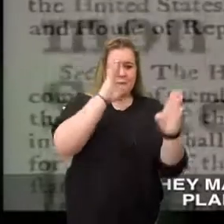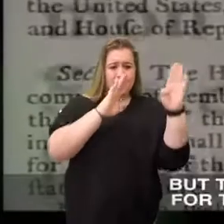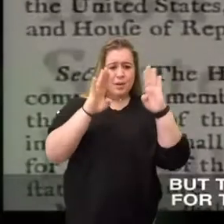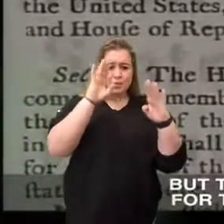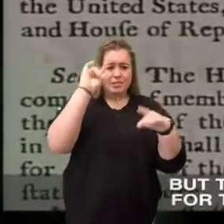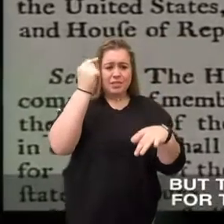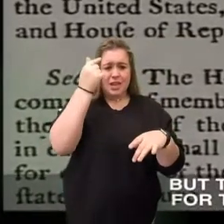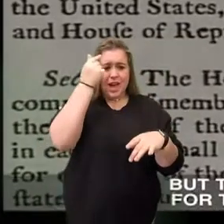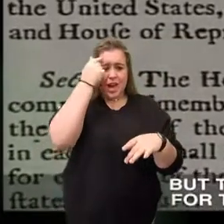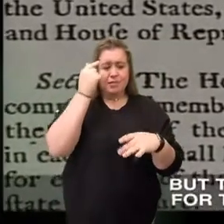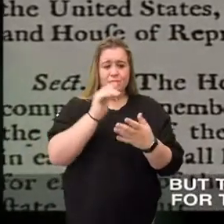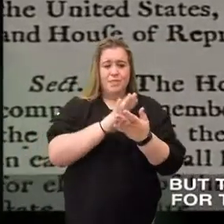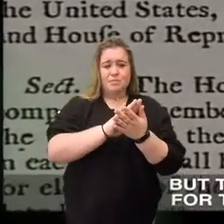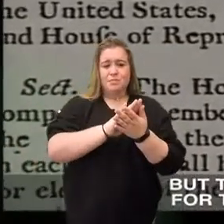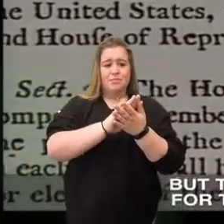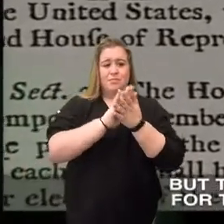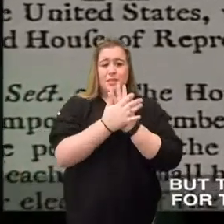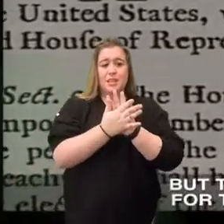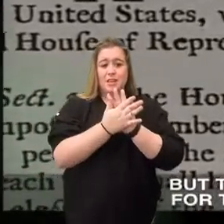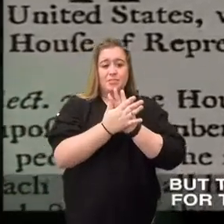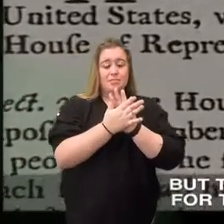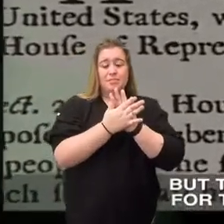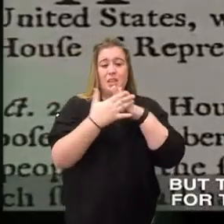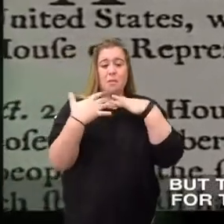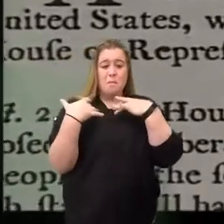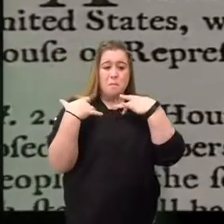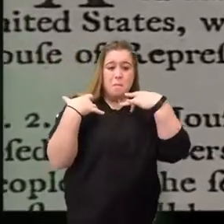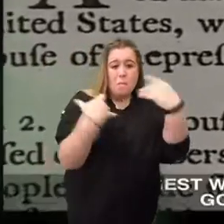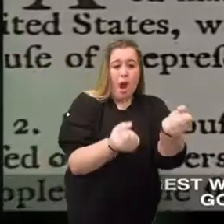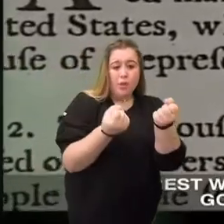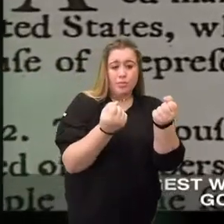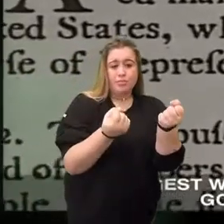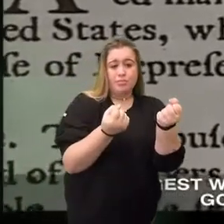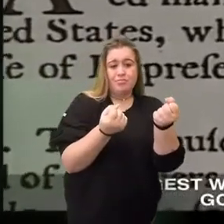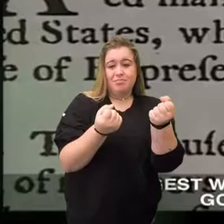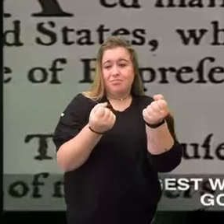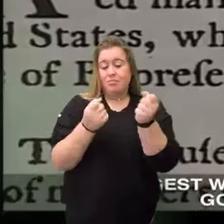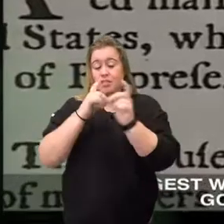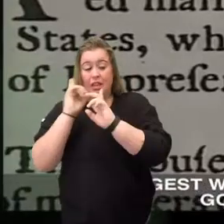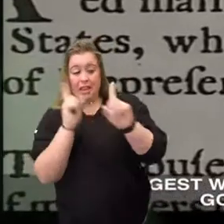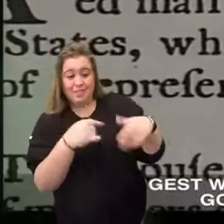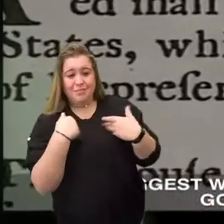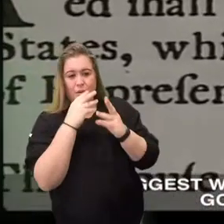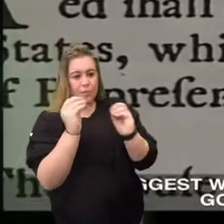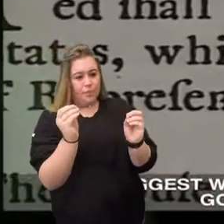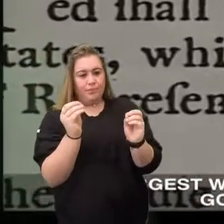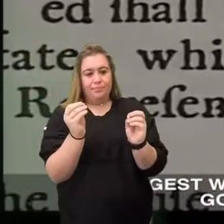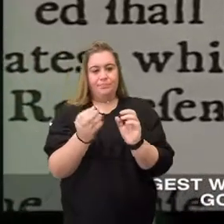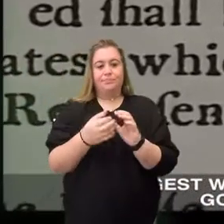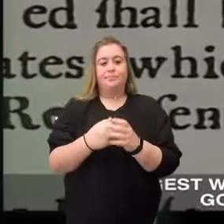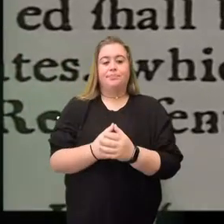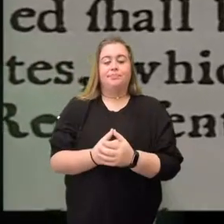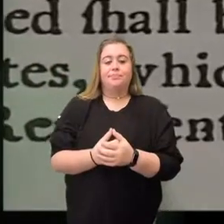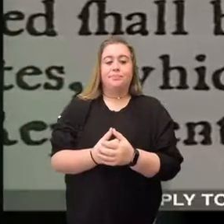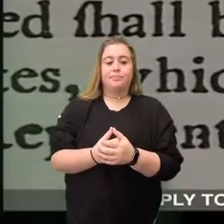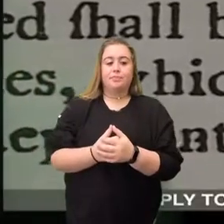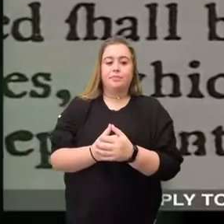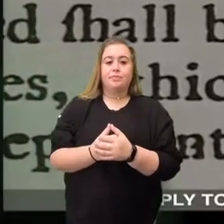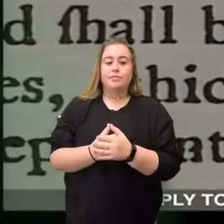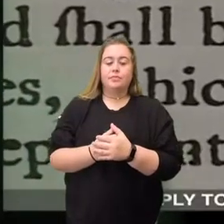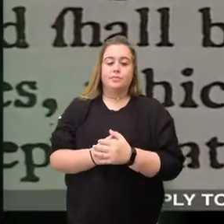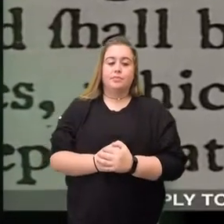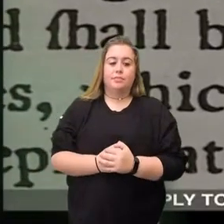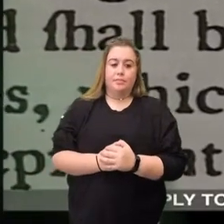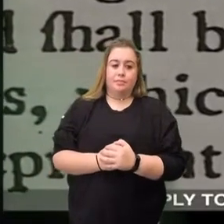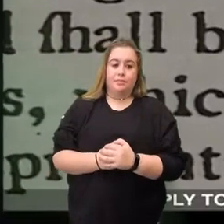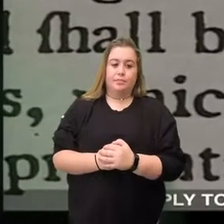reasonable. But they have no answer for the anti-federalists' biggest worry, that the proposed government will